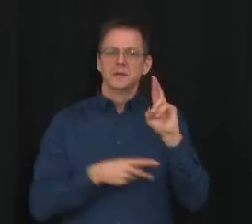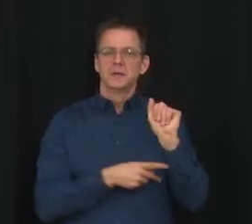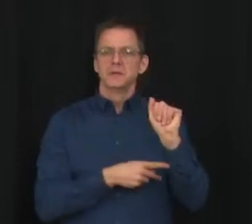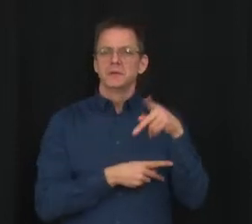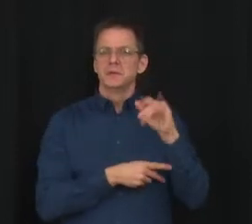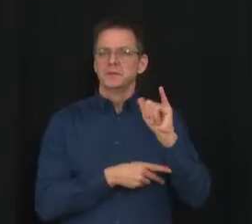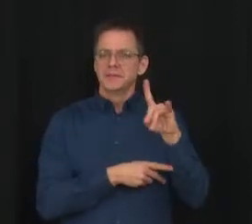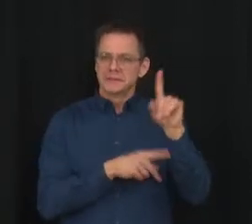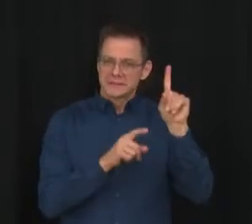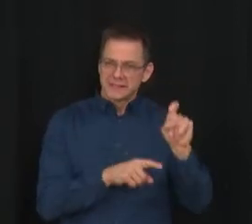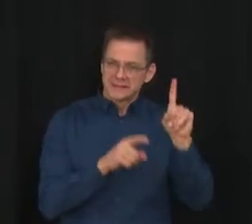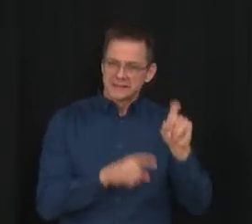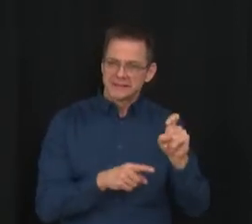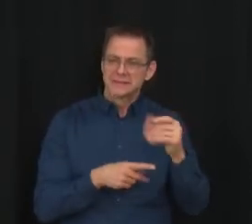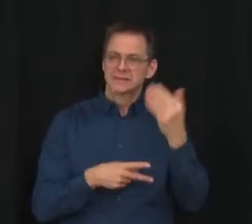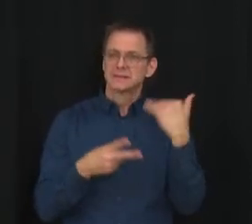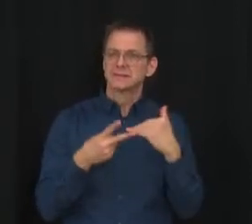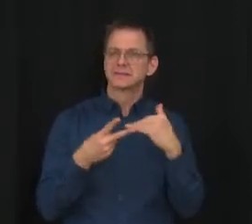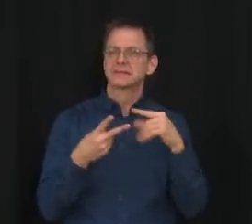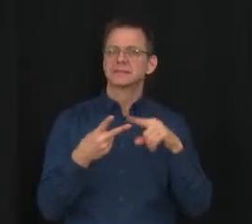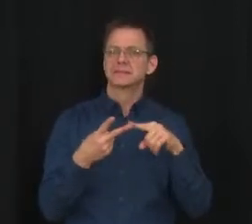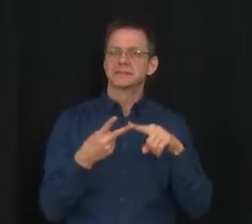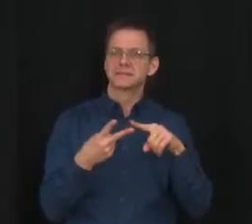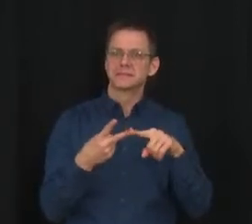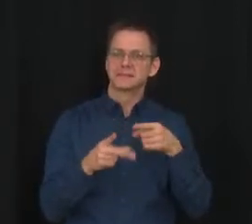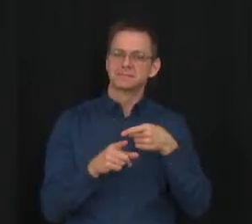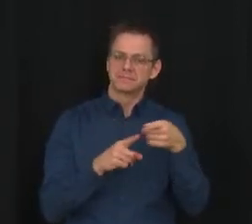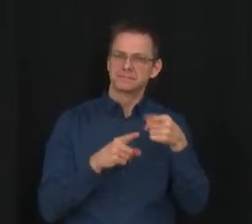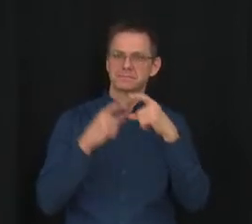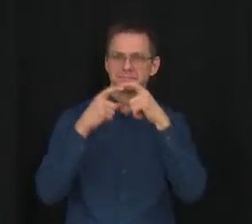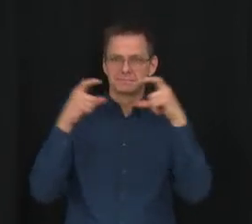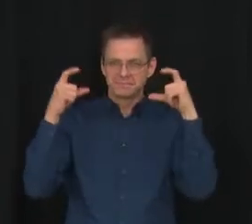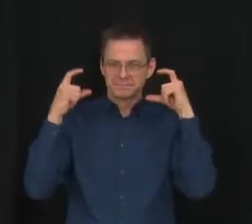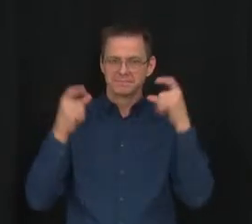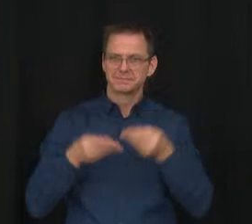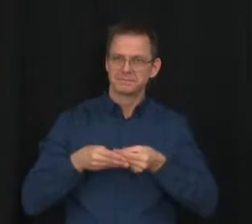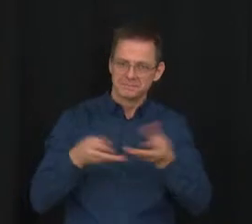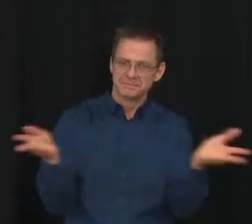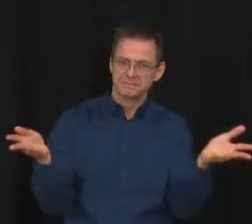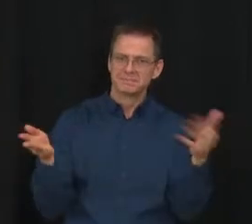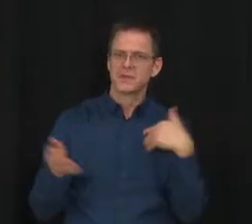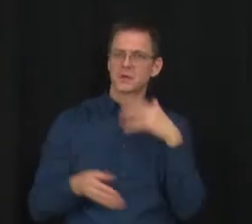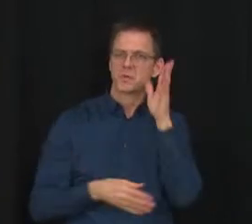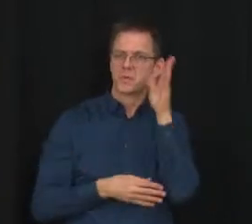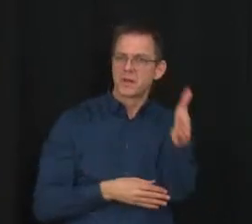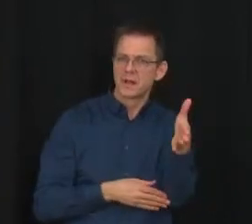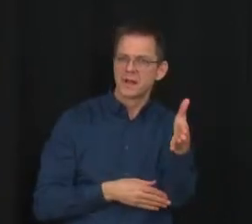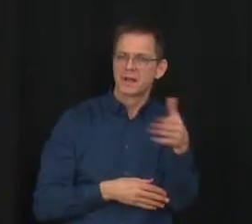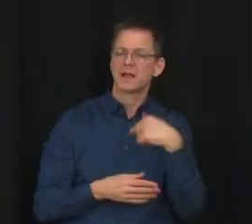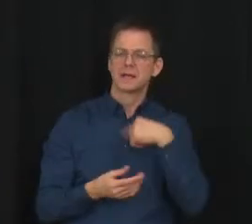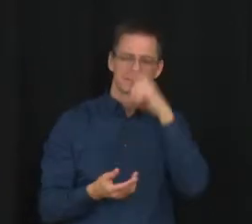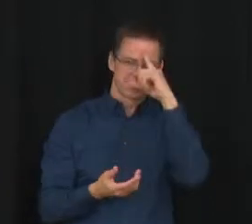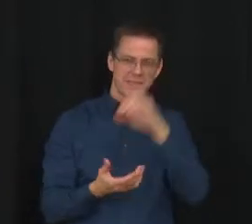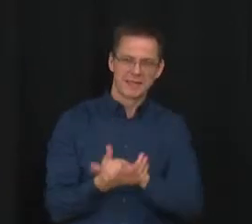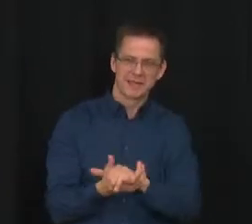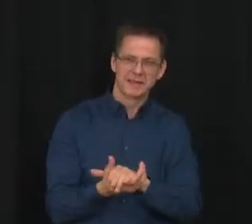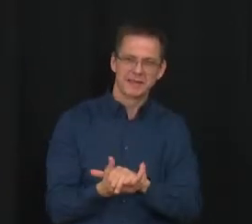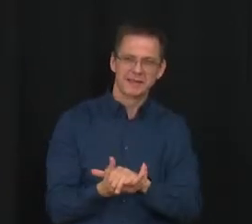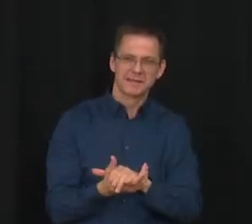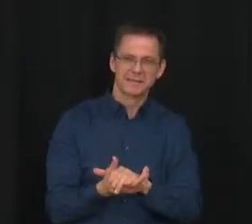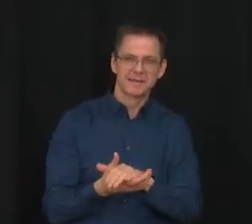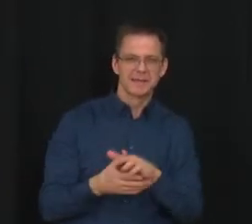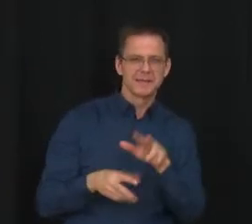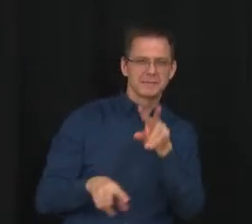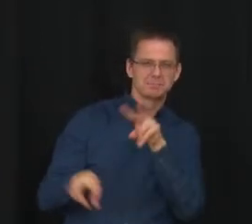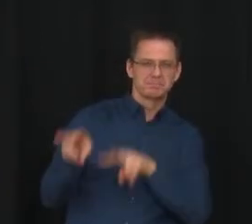available, medical mask use. And so I believe that the ability to then monitor and